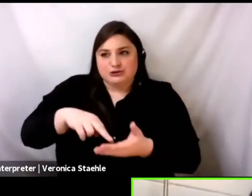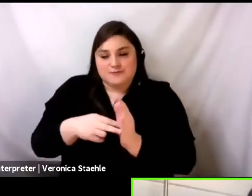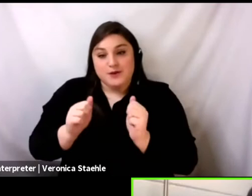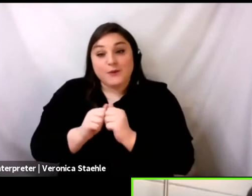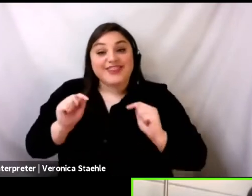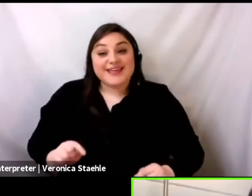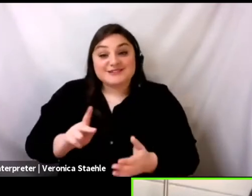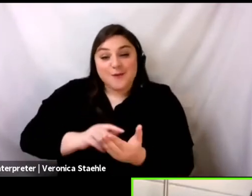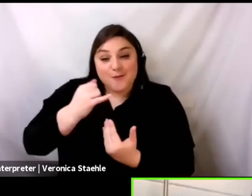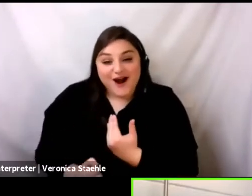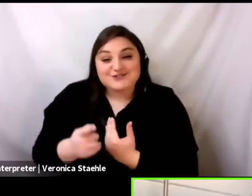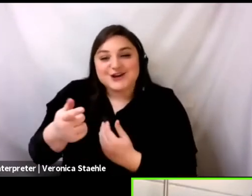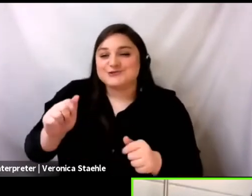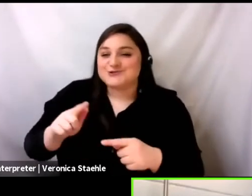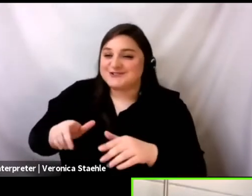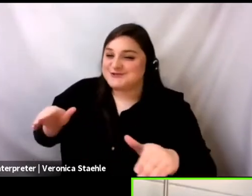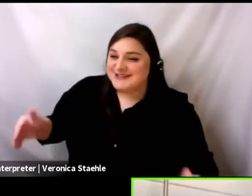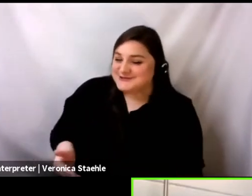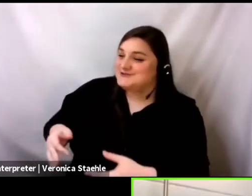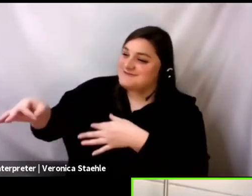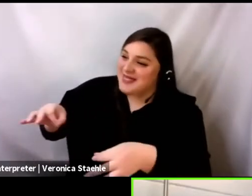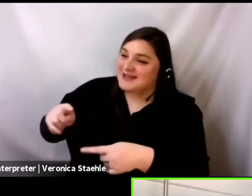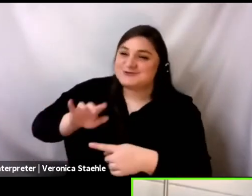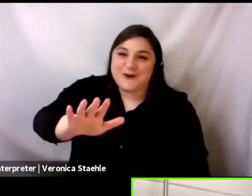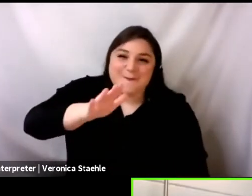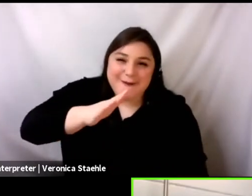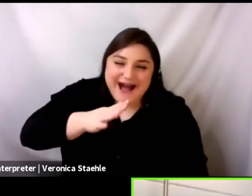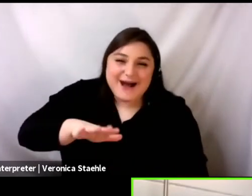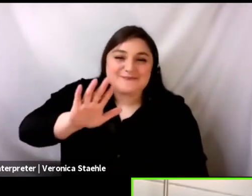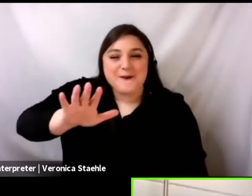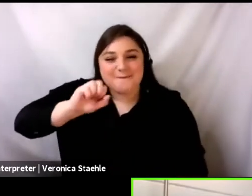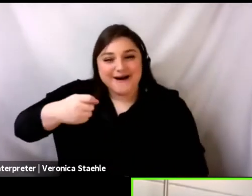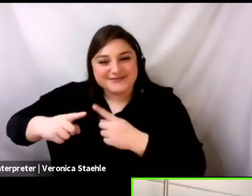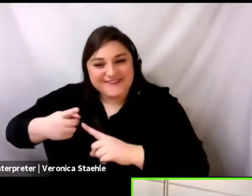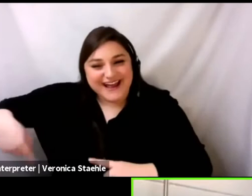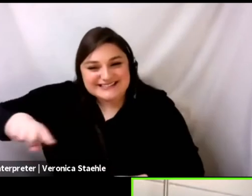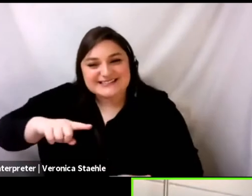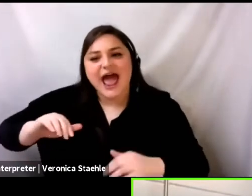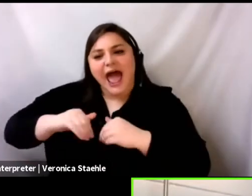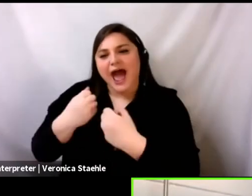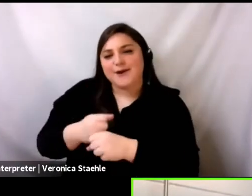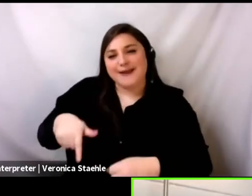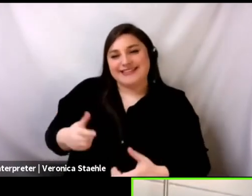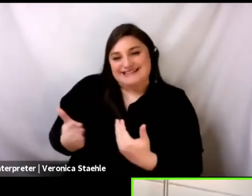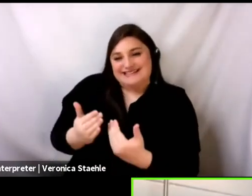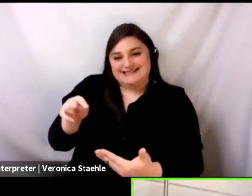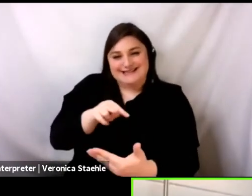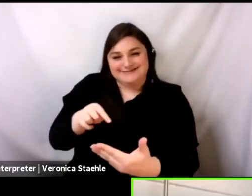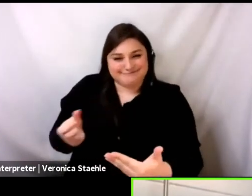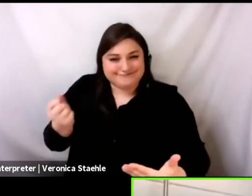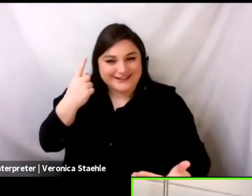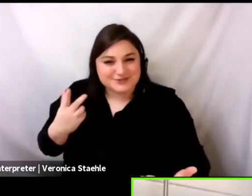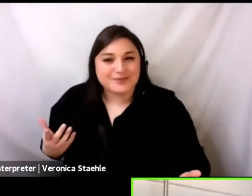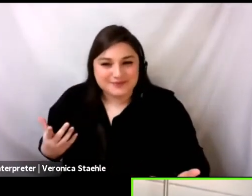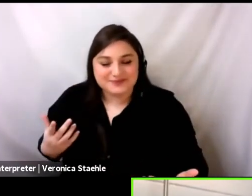to your mom and her friends, and that there's a type of, uh, again, legibility to it. And when I think of, uh, consent,